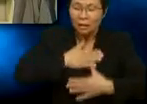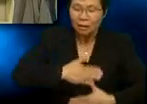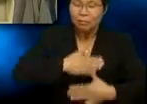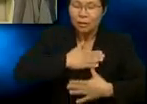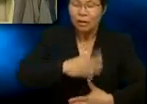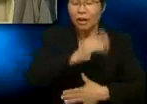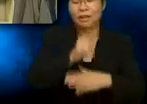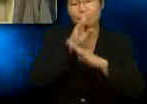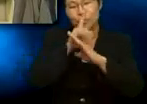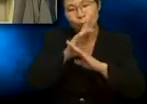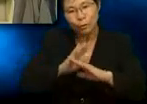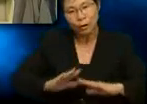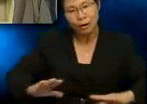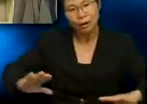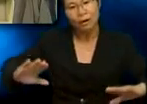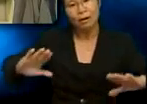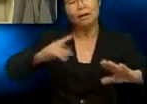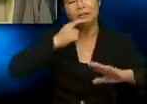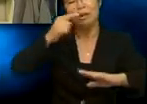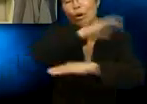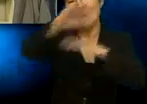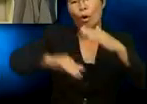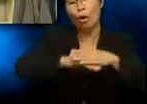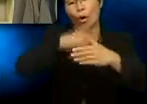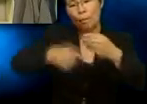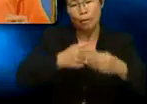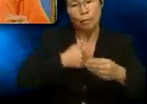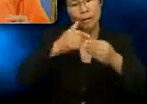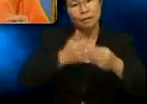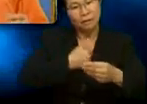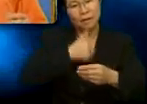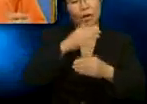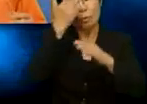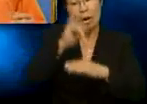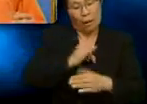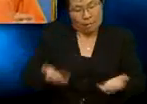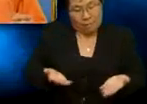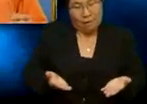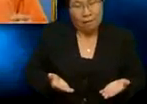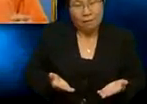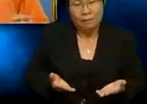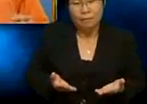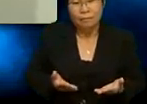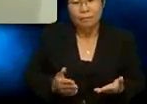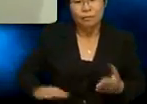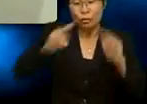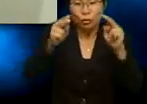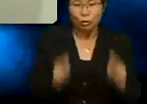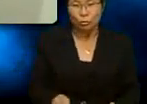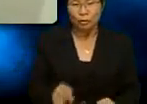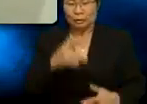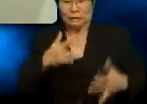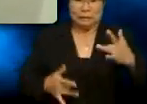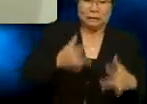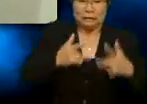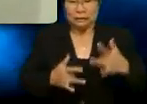And I'll tell you all about myself and why I am here. No. You humans get excited easily. That's